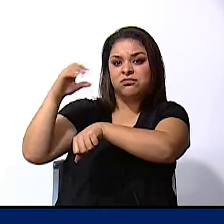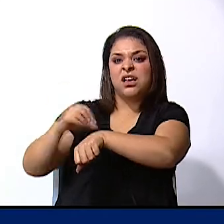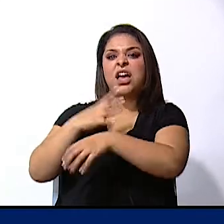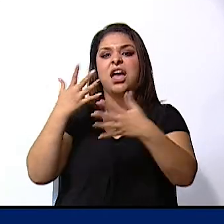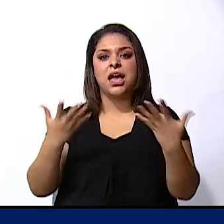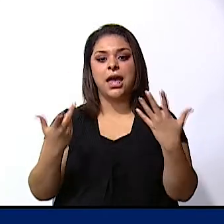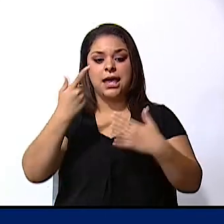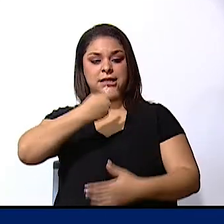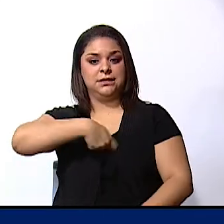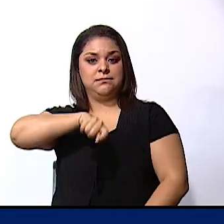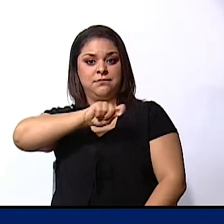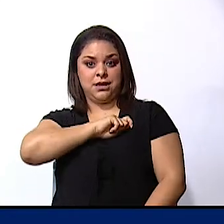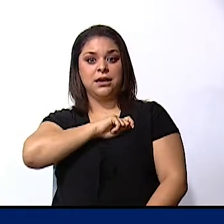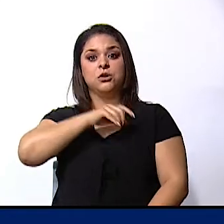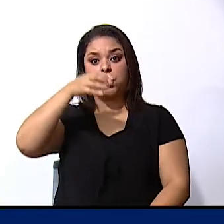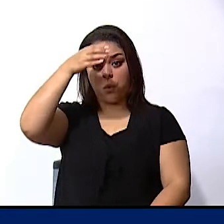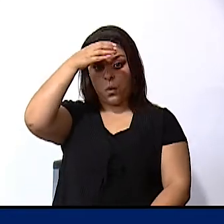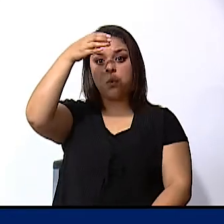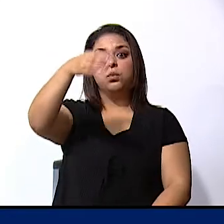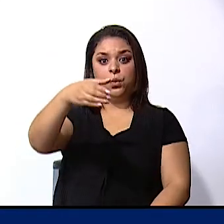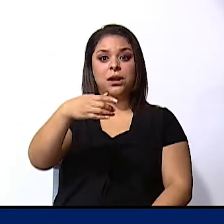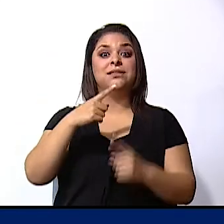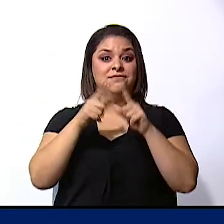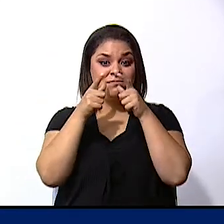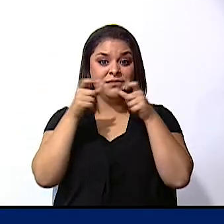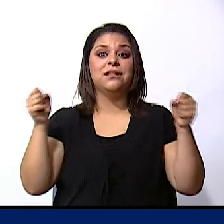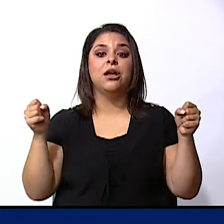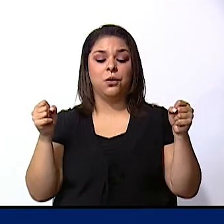by the spanish culture and language